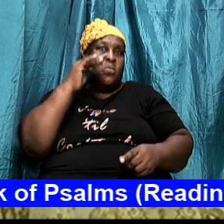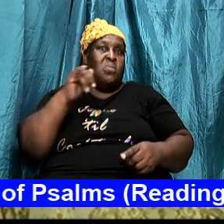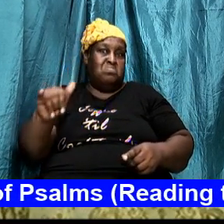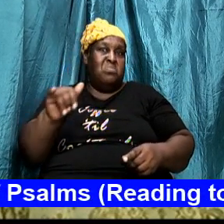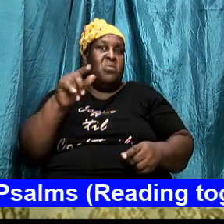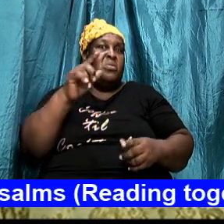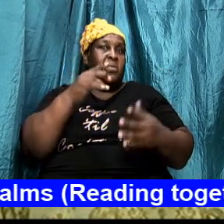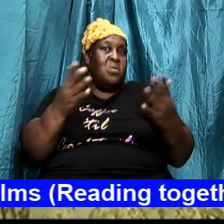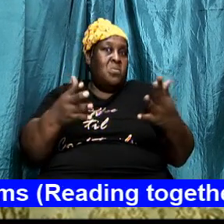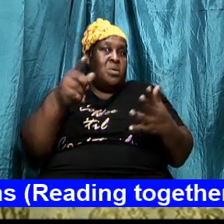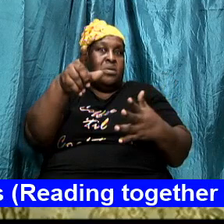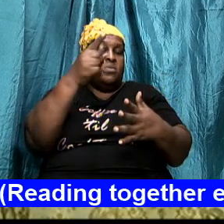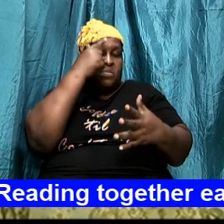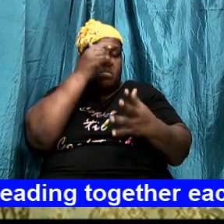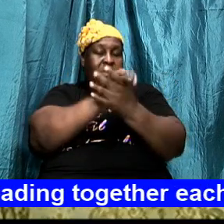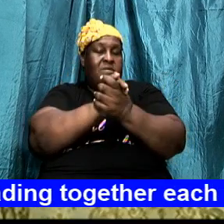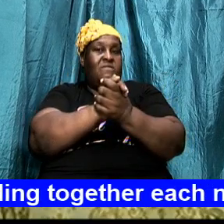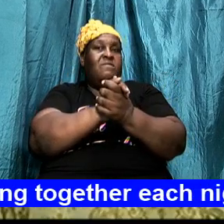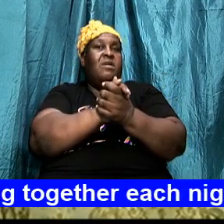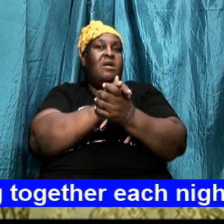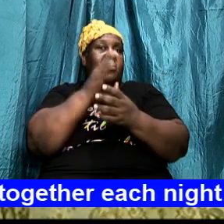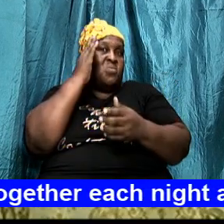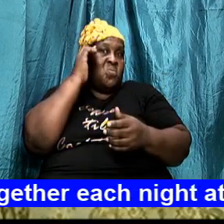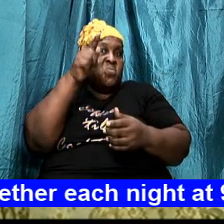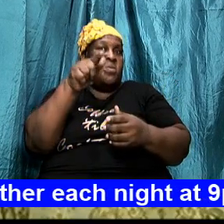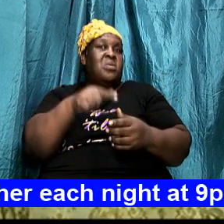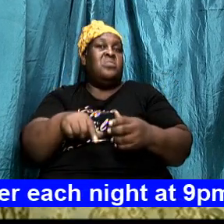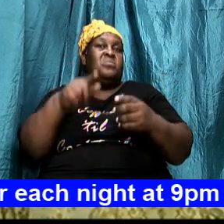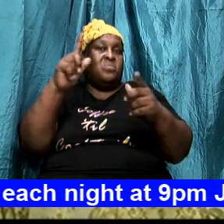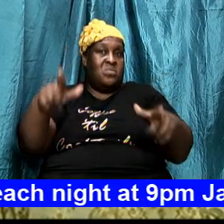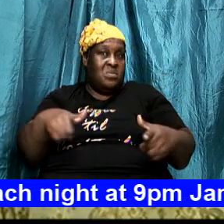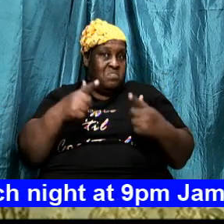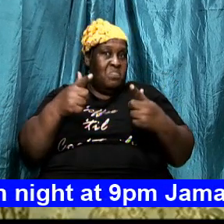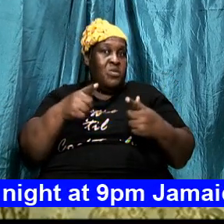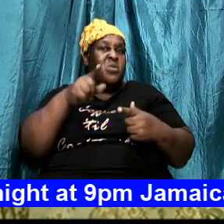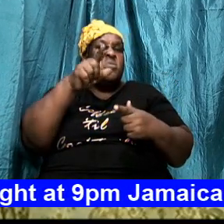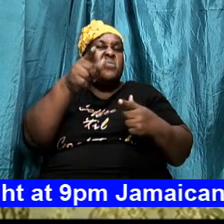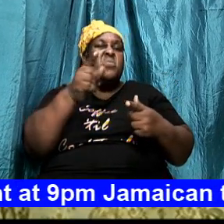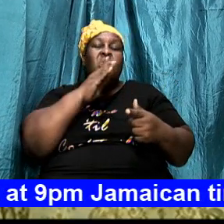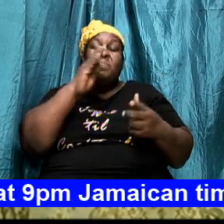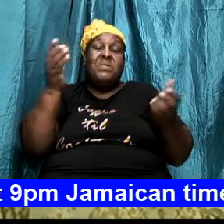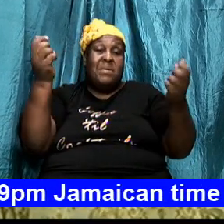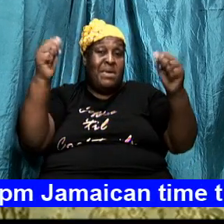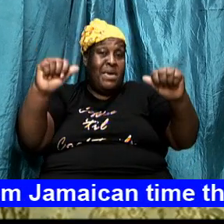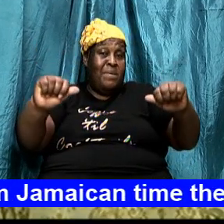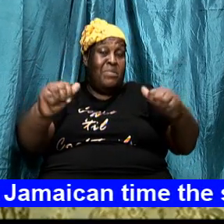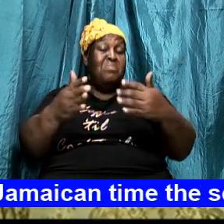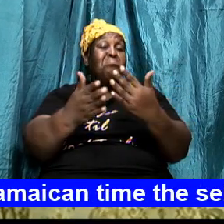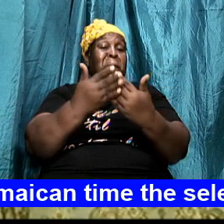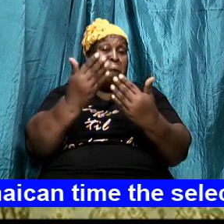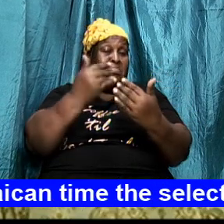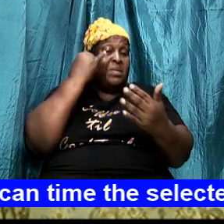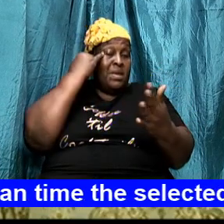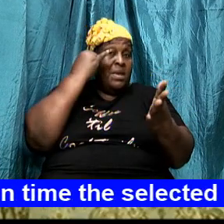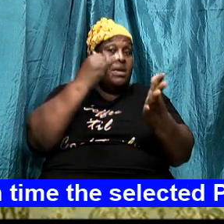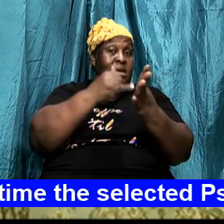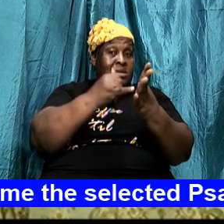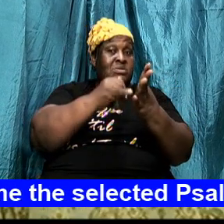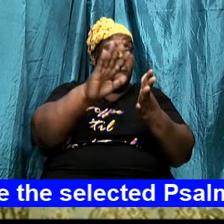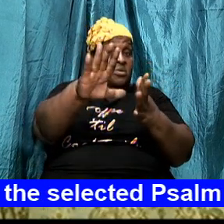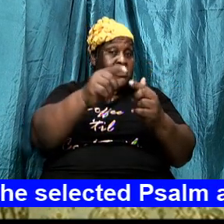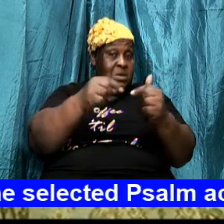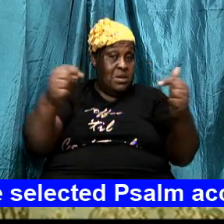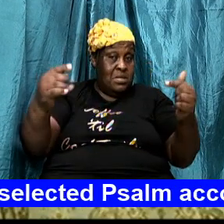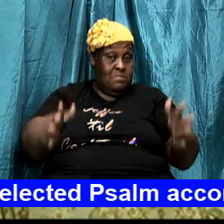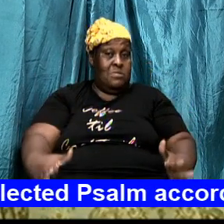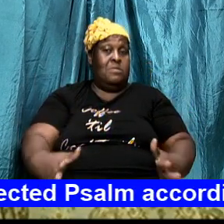know what you stand for you will be able to easily identify the enemy